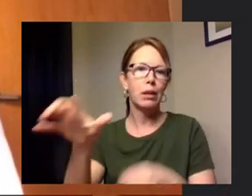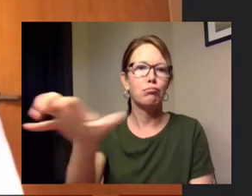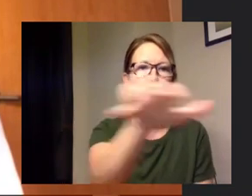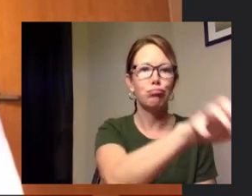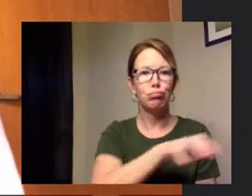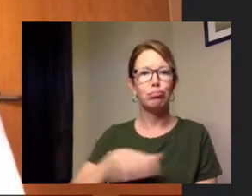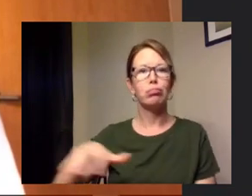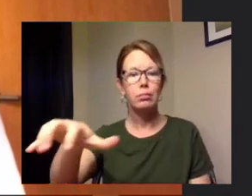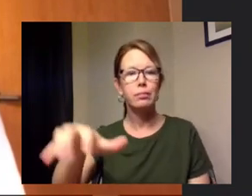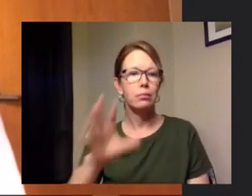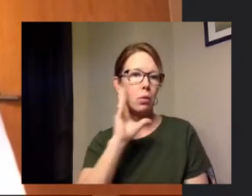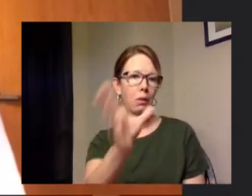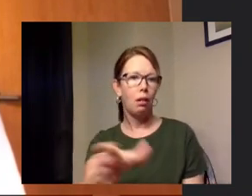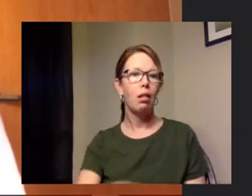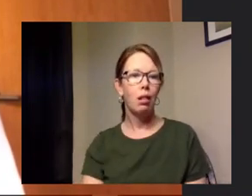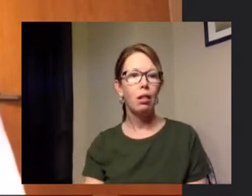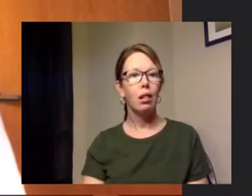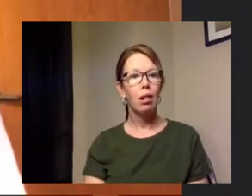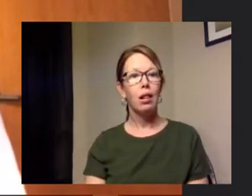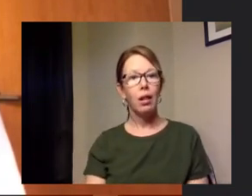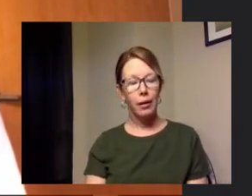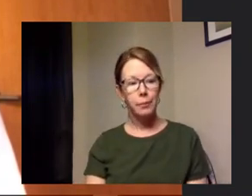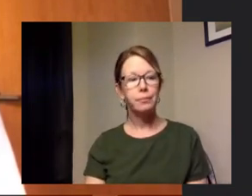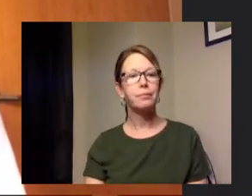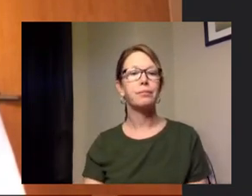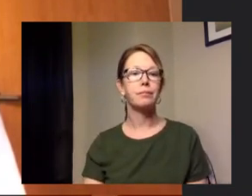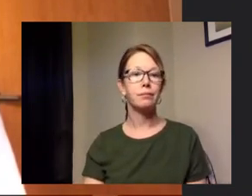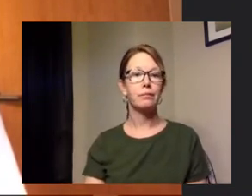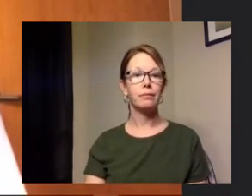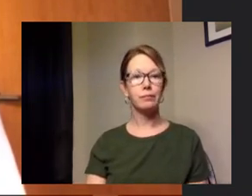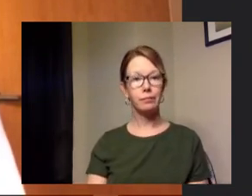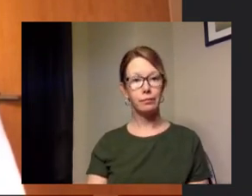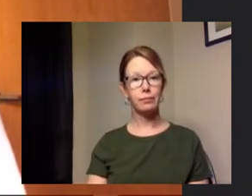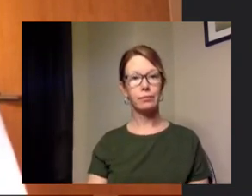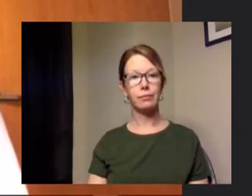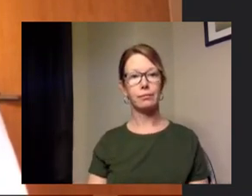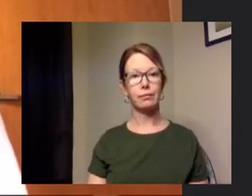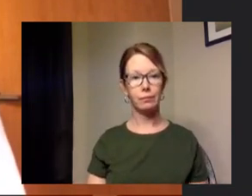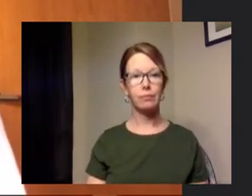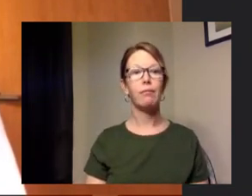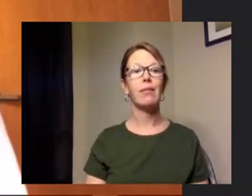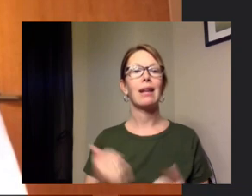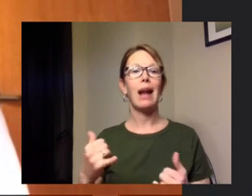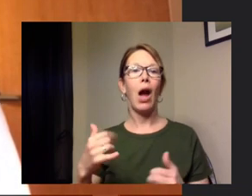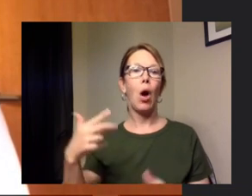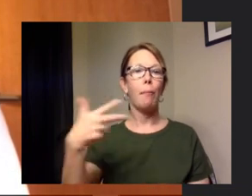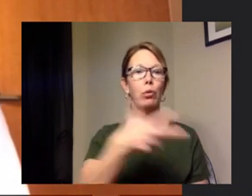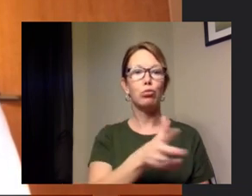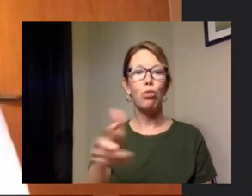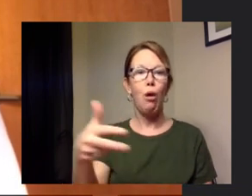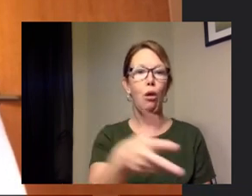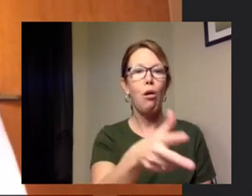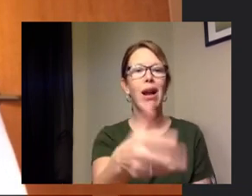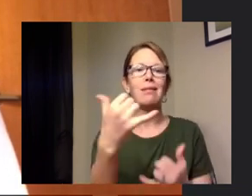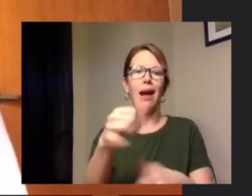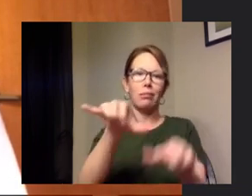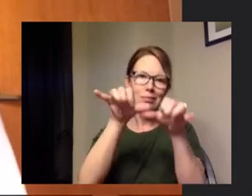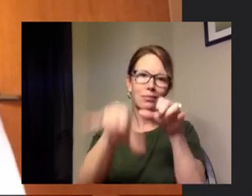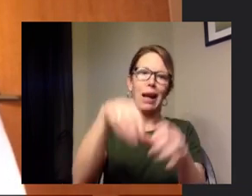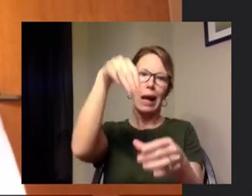um we have stepped up patrol officers are staying in vehicles i'd rather have them in their vehicles